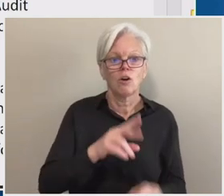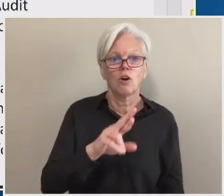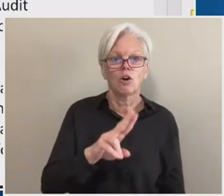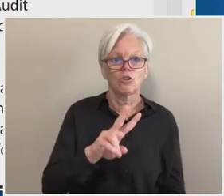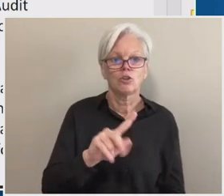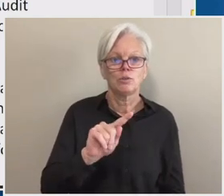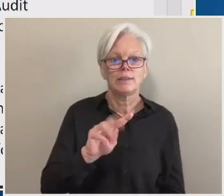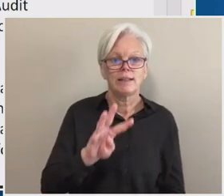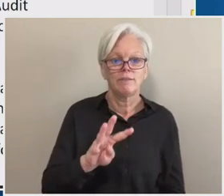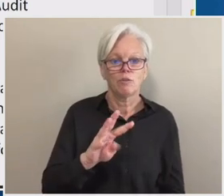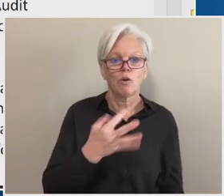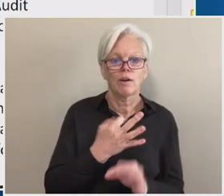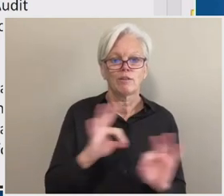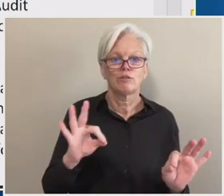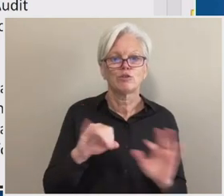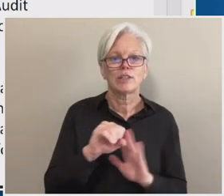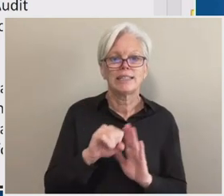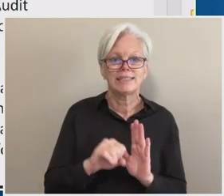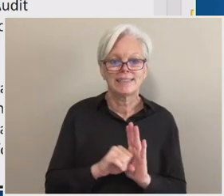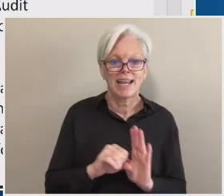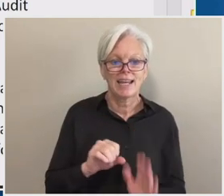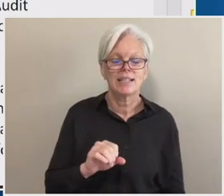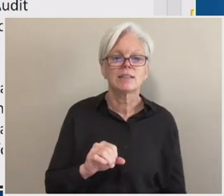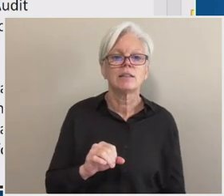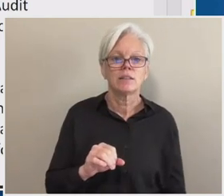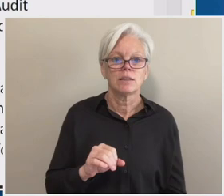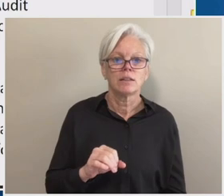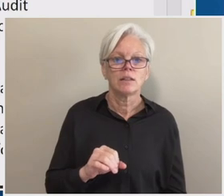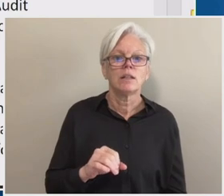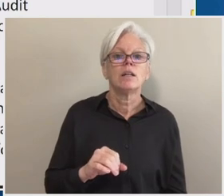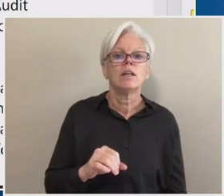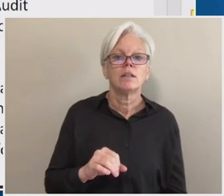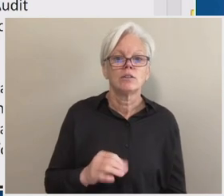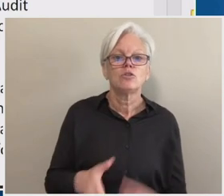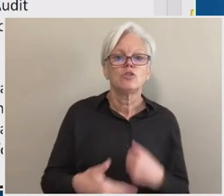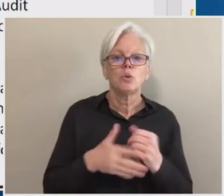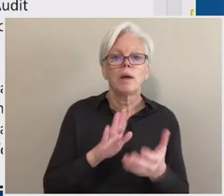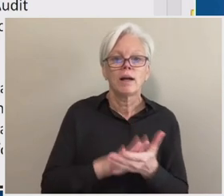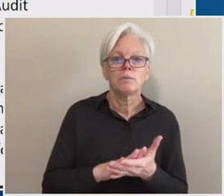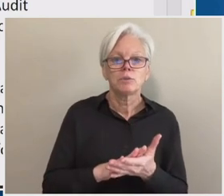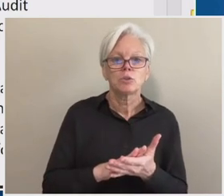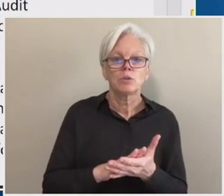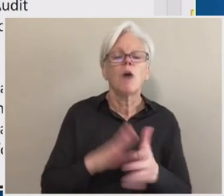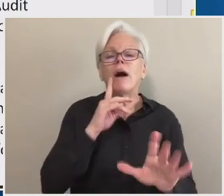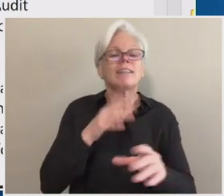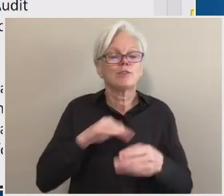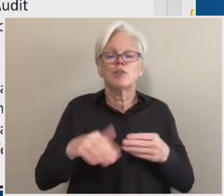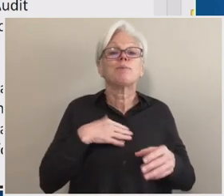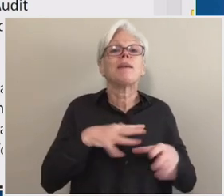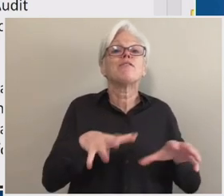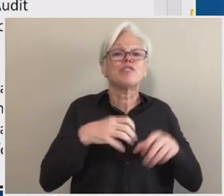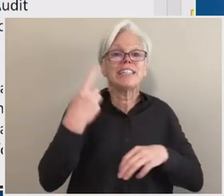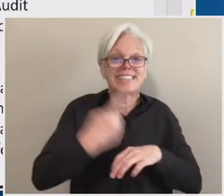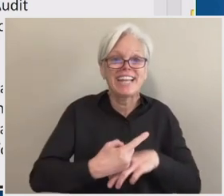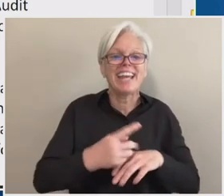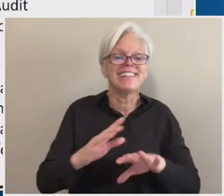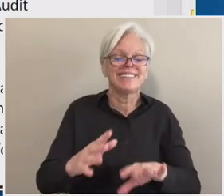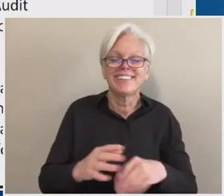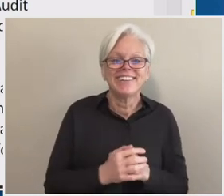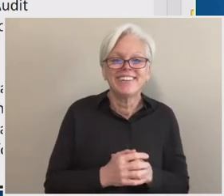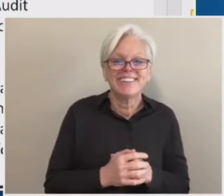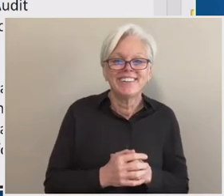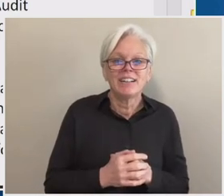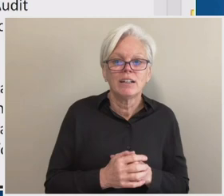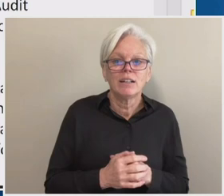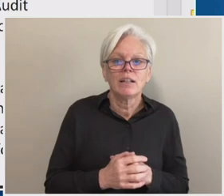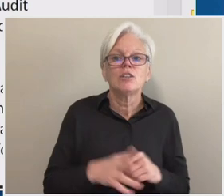freeze date in order to help schools determine what the true denominator of their RGT4 calculations